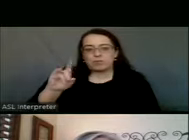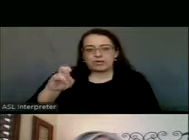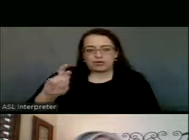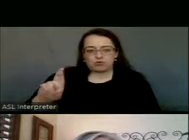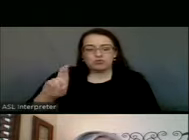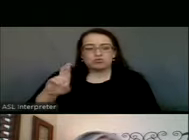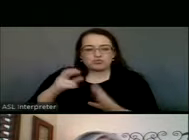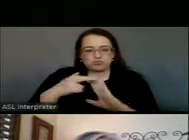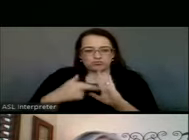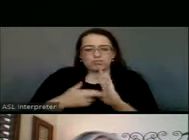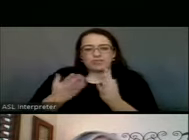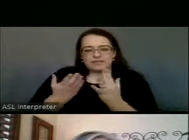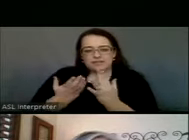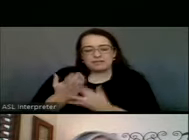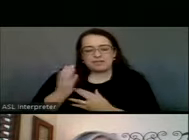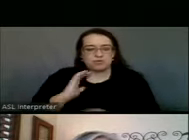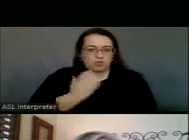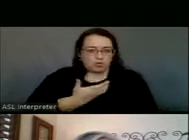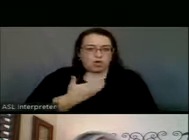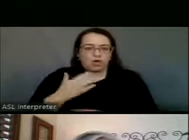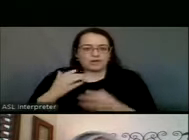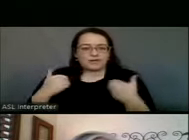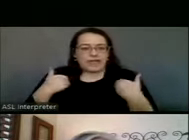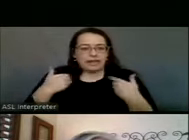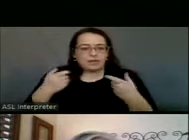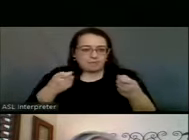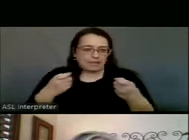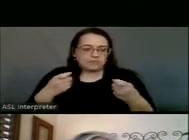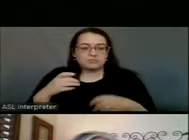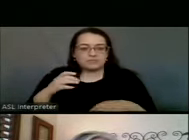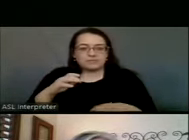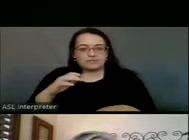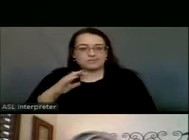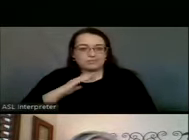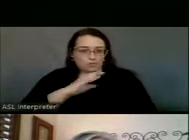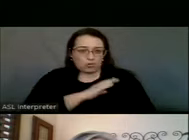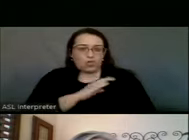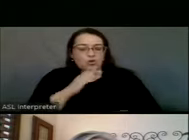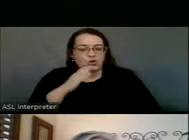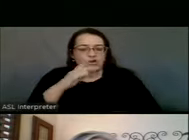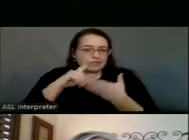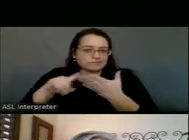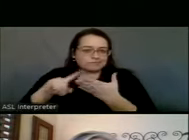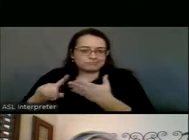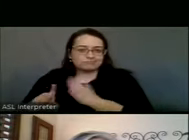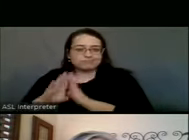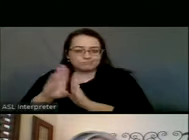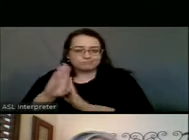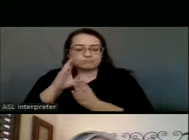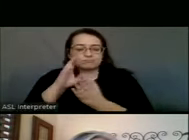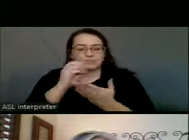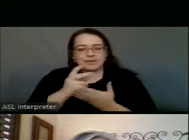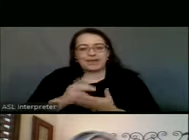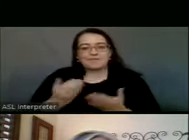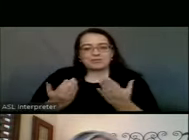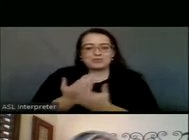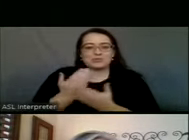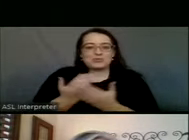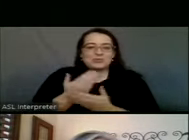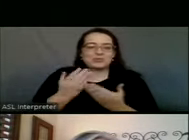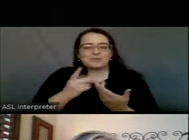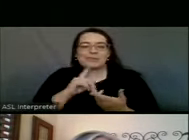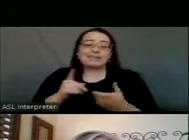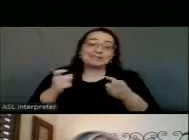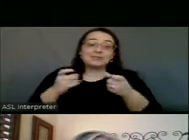been through our animal management, uh, board, uh, advisory board. Uh, we have new, uh, well, I'll just call her Director of Animal